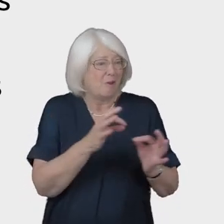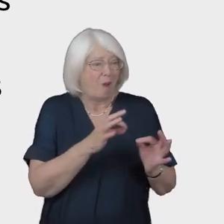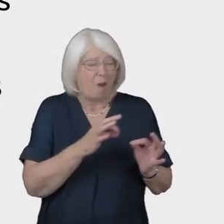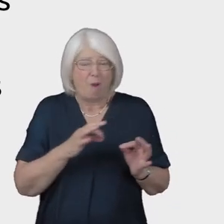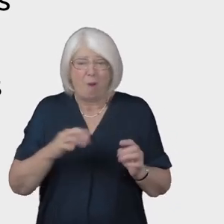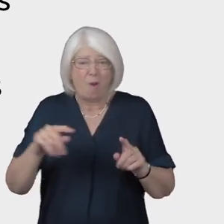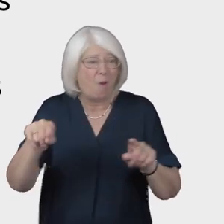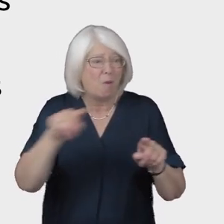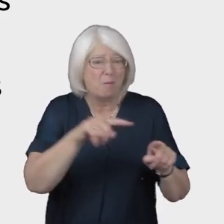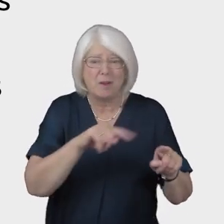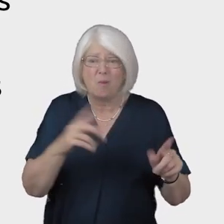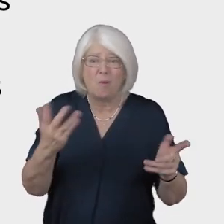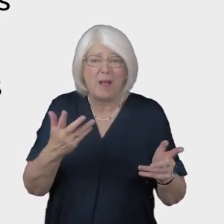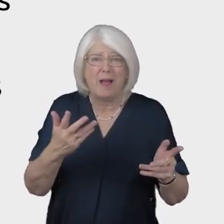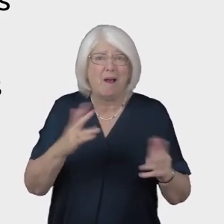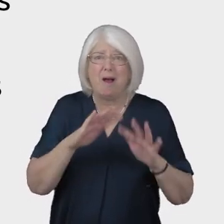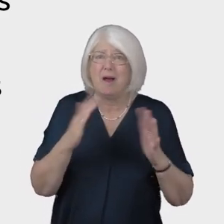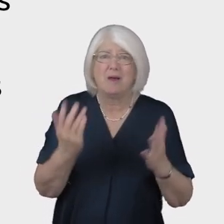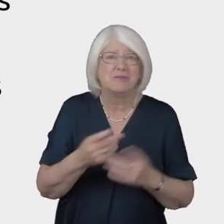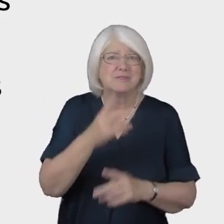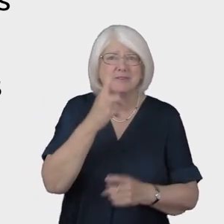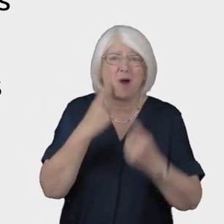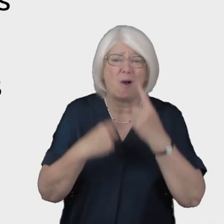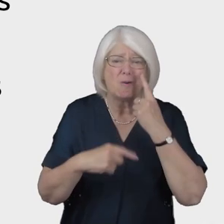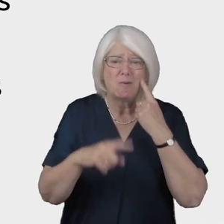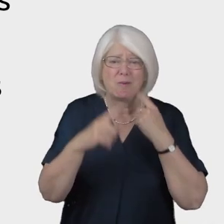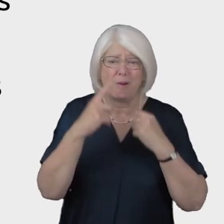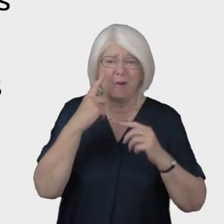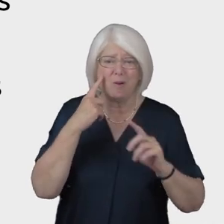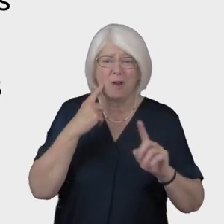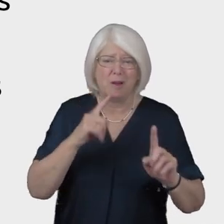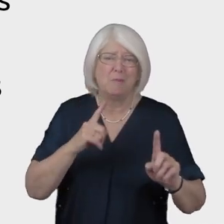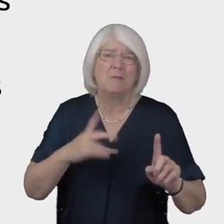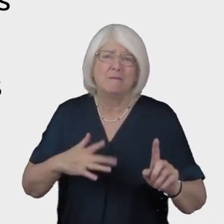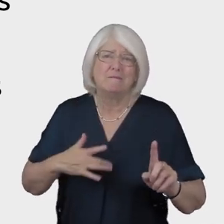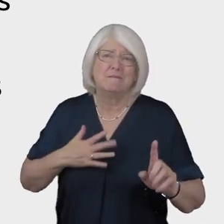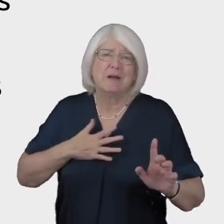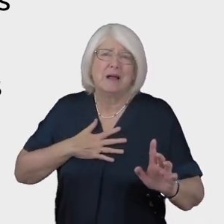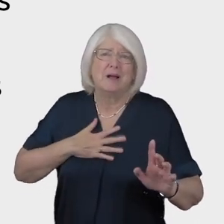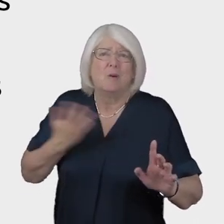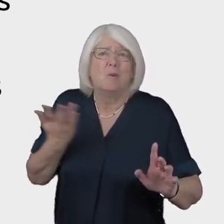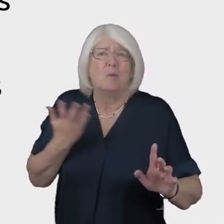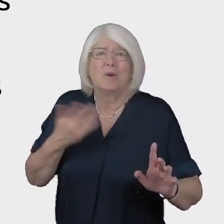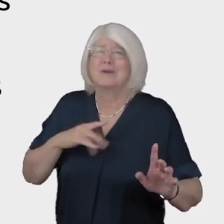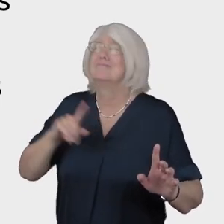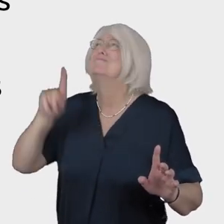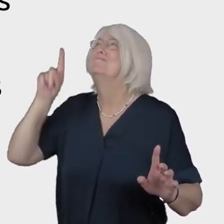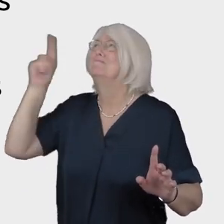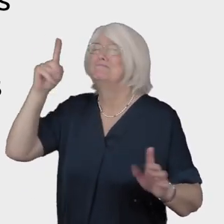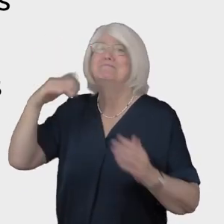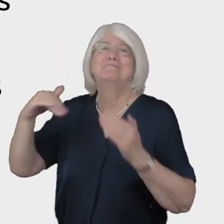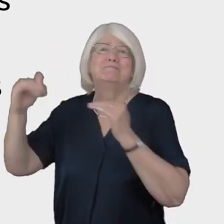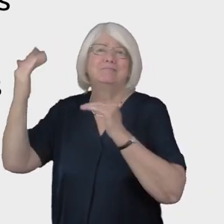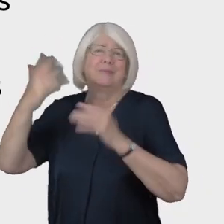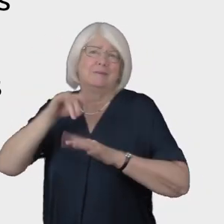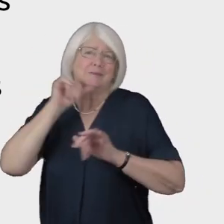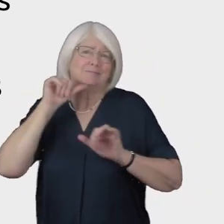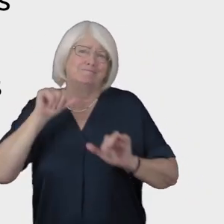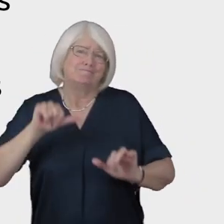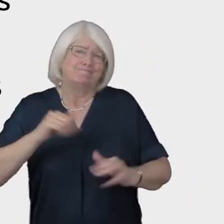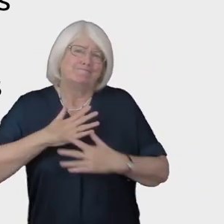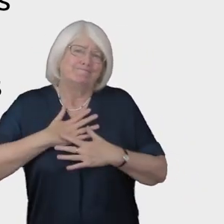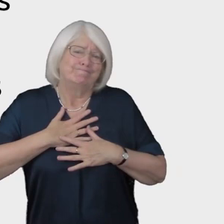his glory is where our sorrows are no frowns can now be